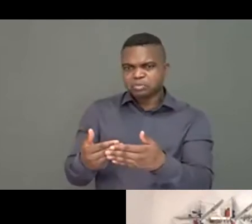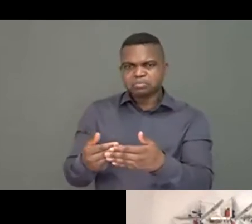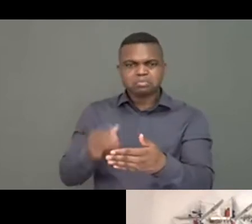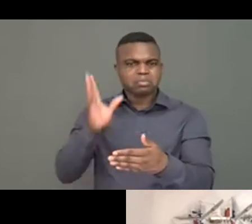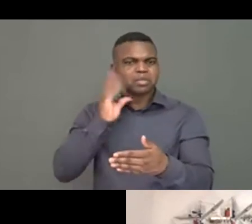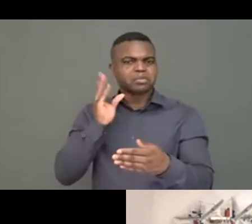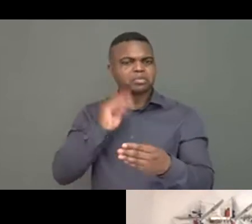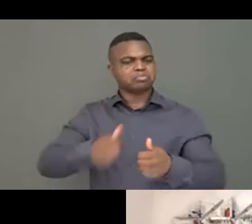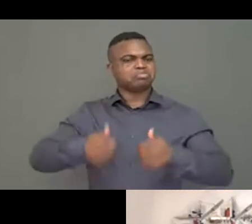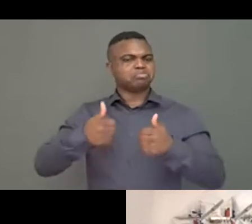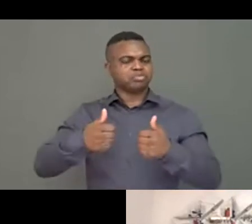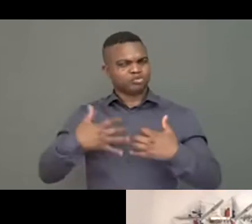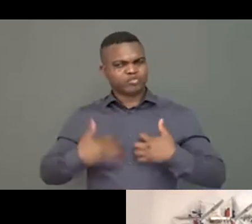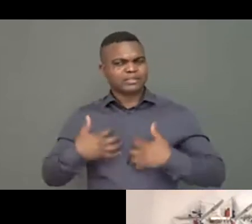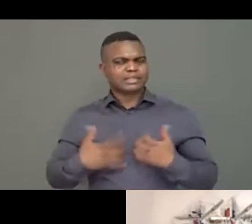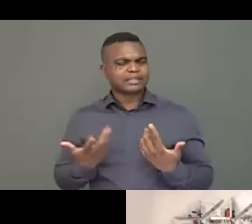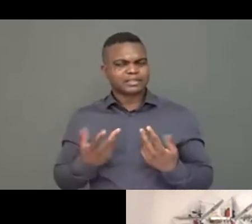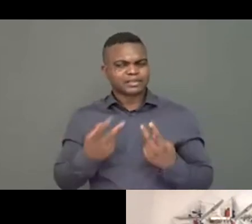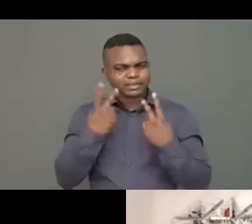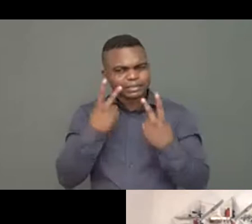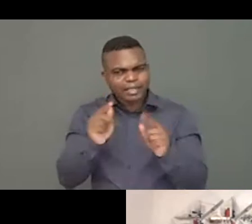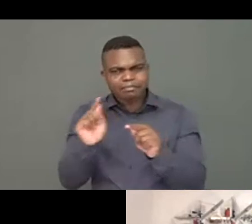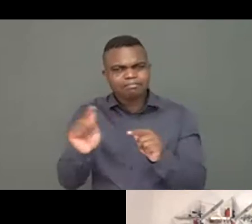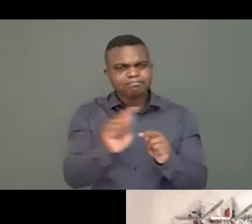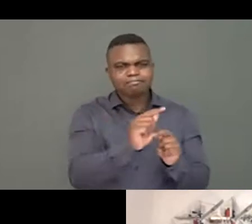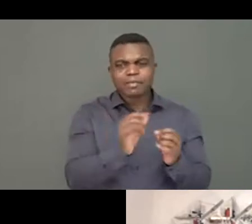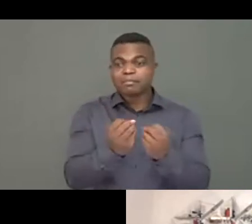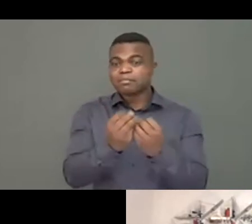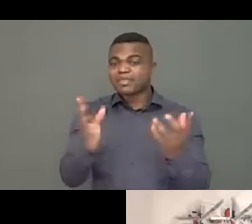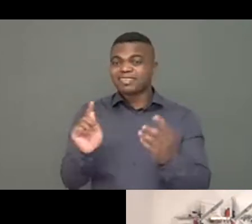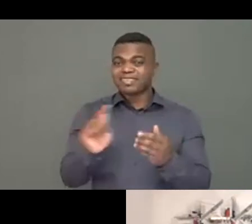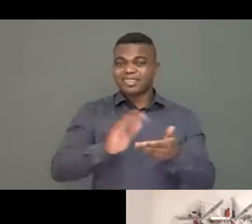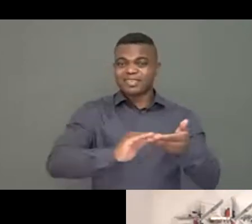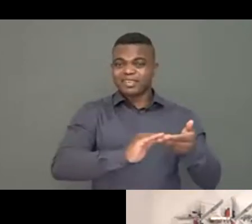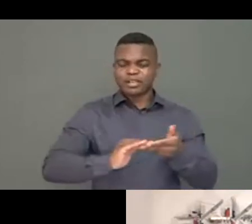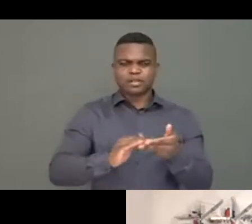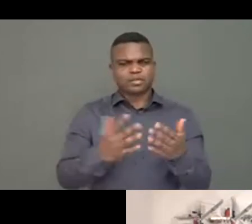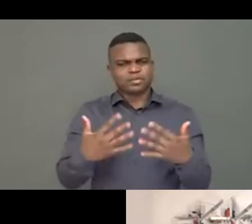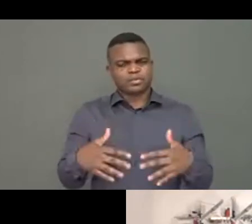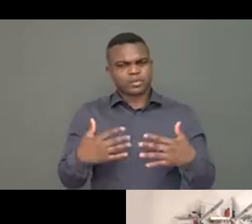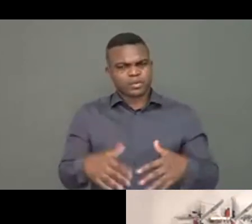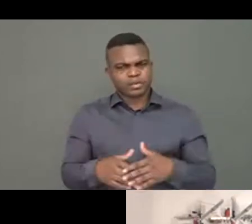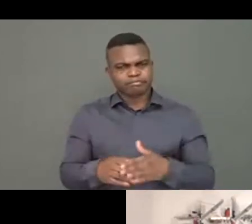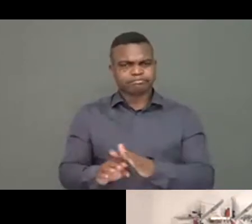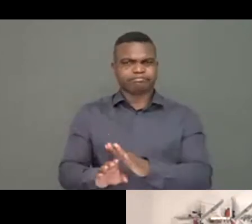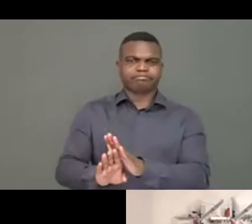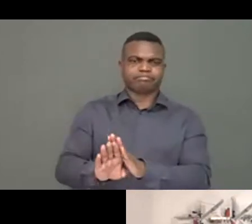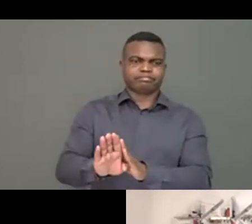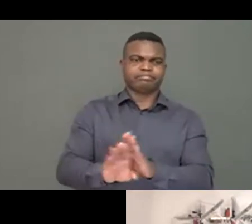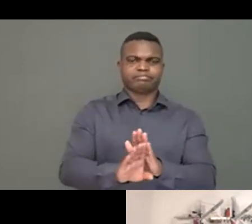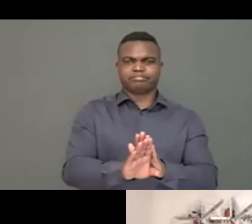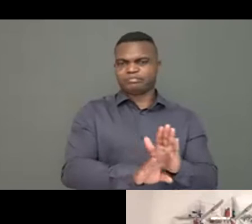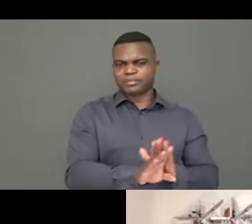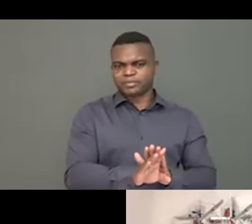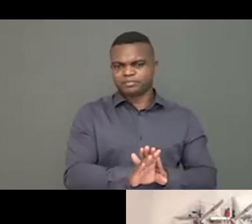peers to make sure that all organizations involved in the verification, they keep a good level of quality.